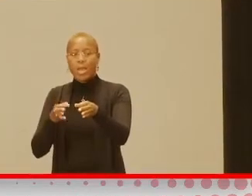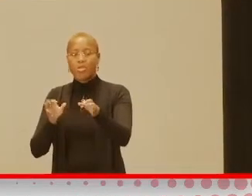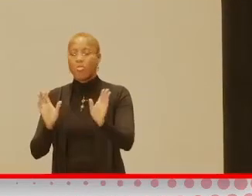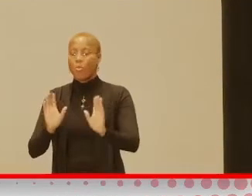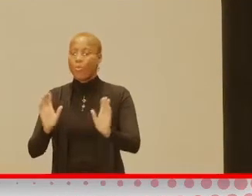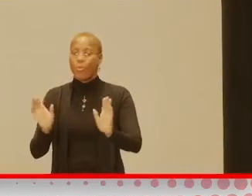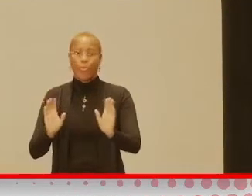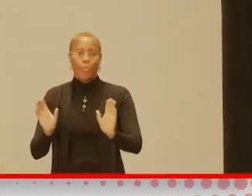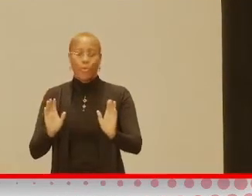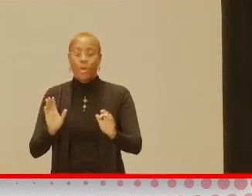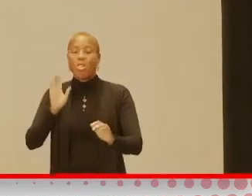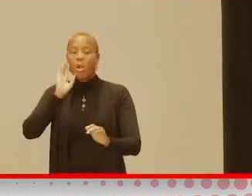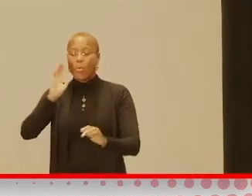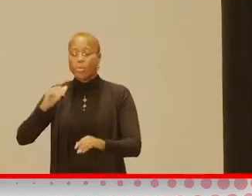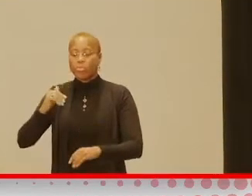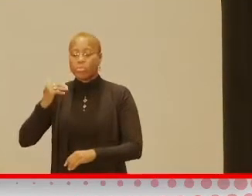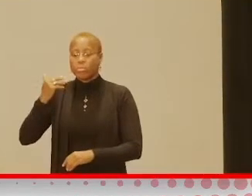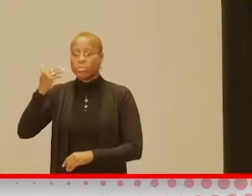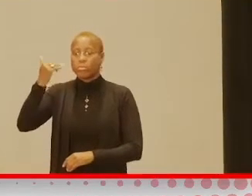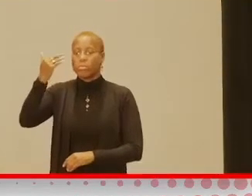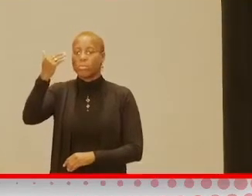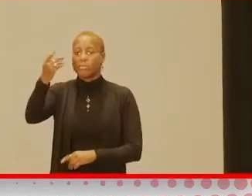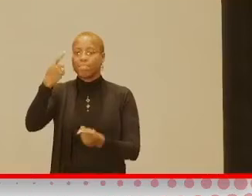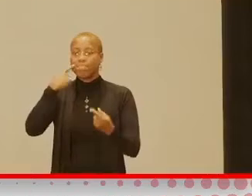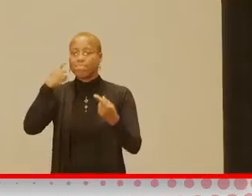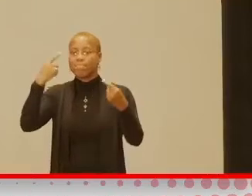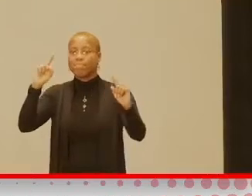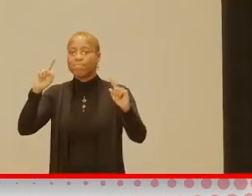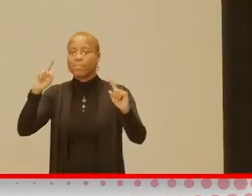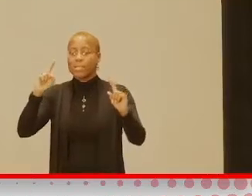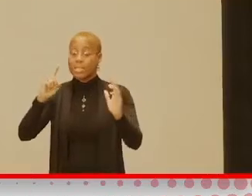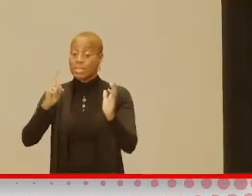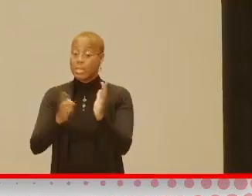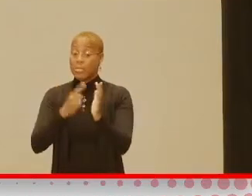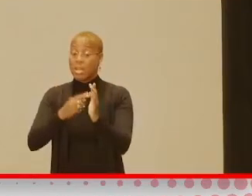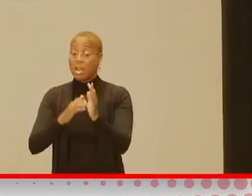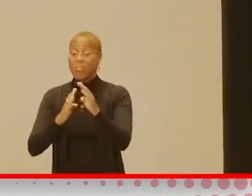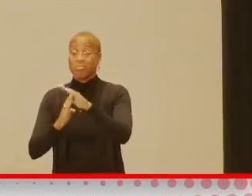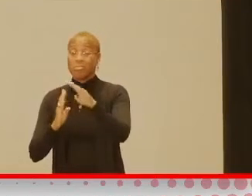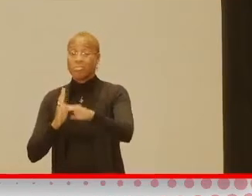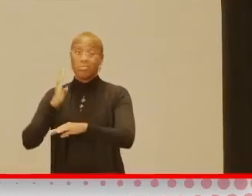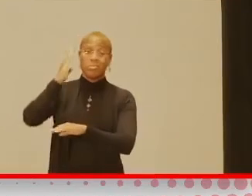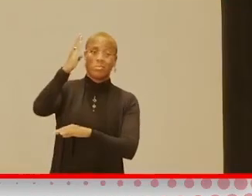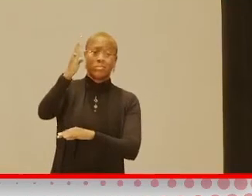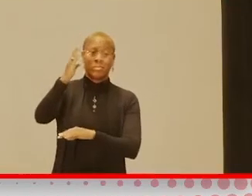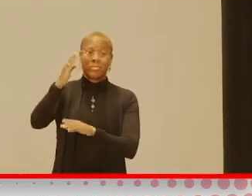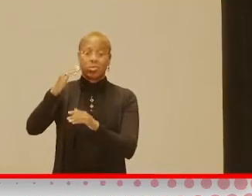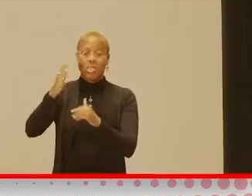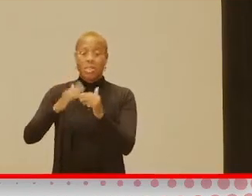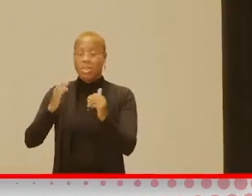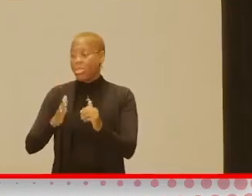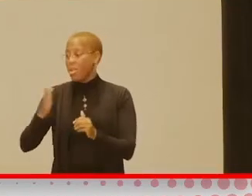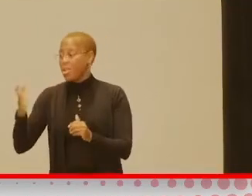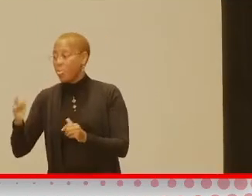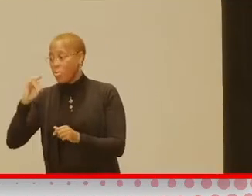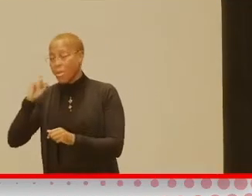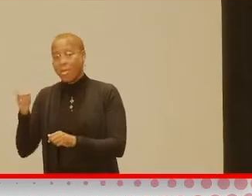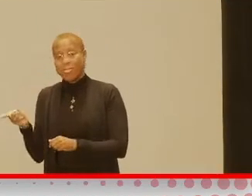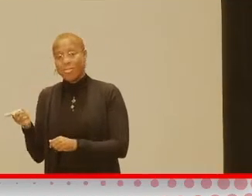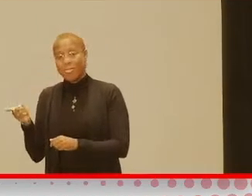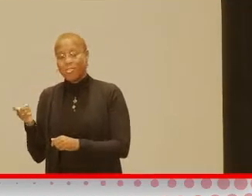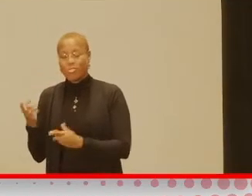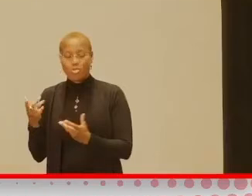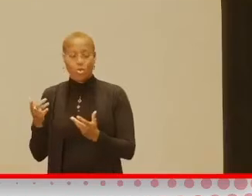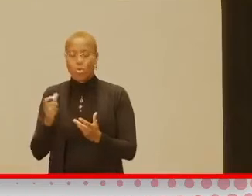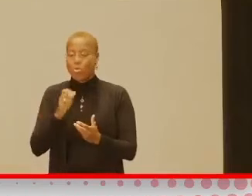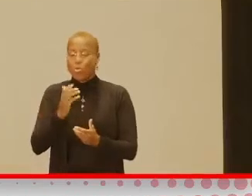You know, they're going to get there and, you know, sometimes exceed what those neighbor's kids are doing. So, there's no